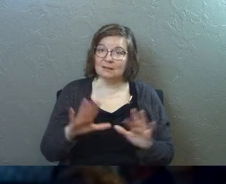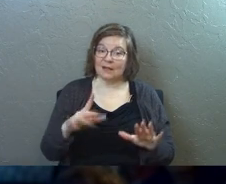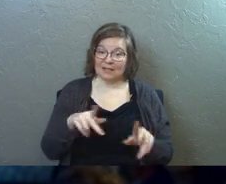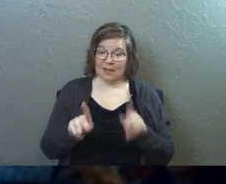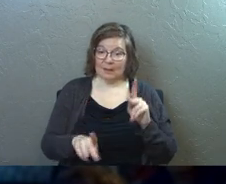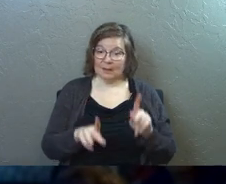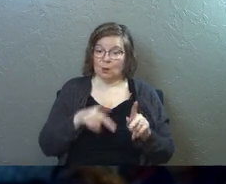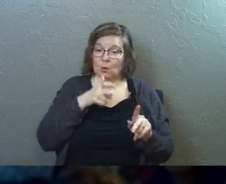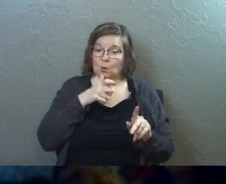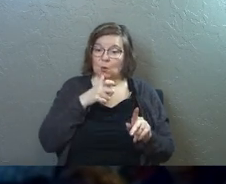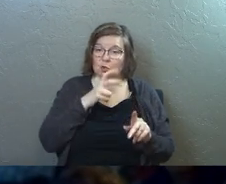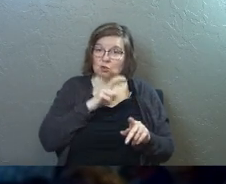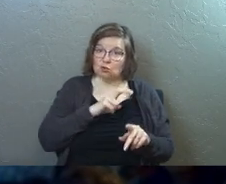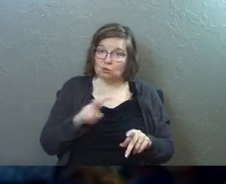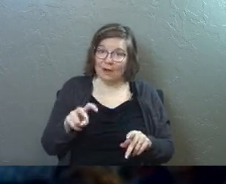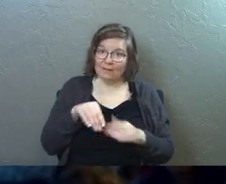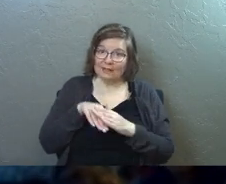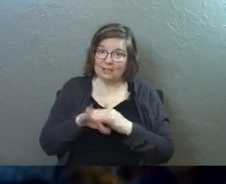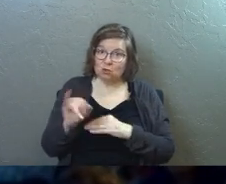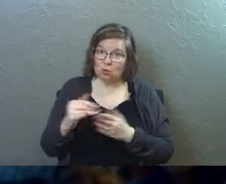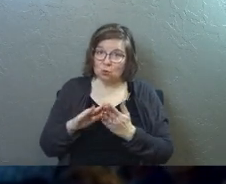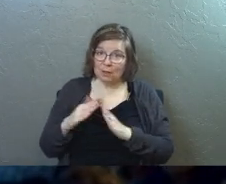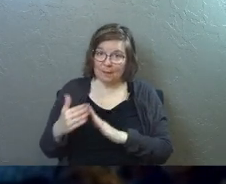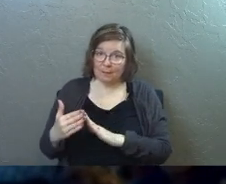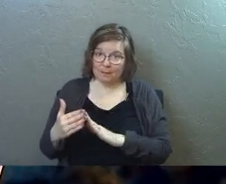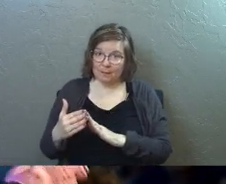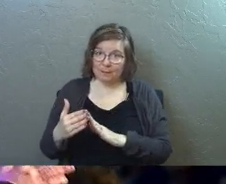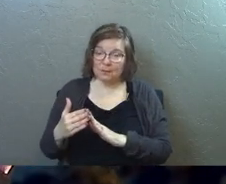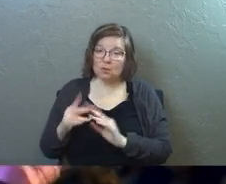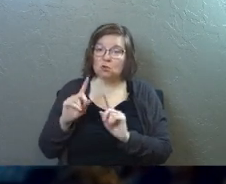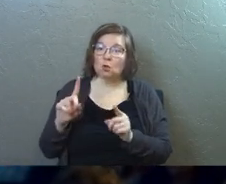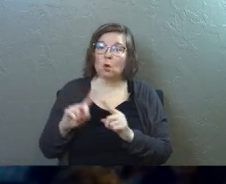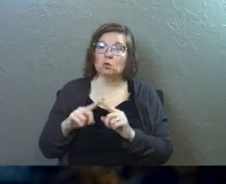These are people who traveled into Jerusalem to go to a festival.